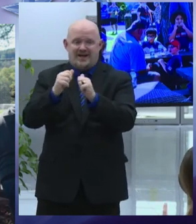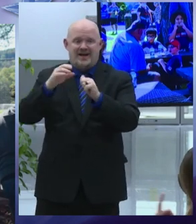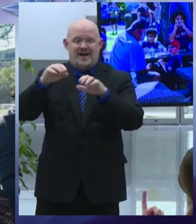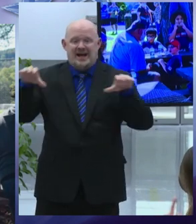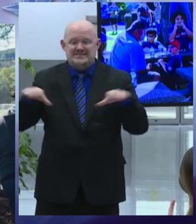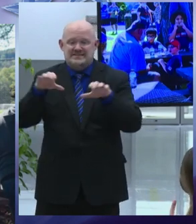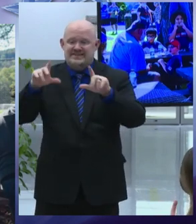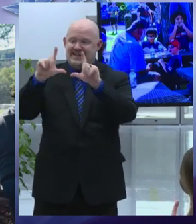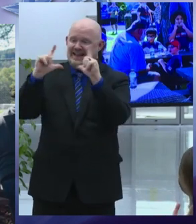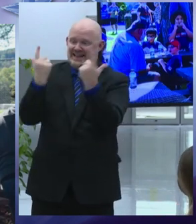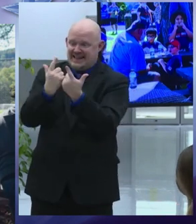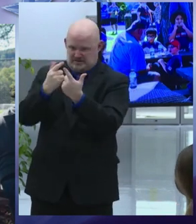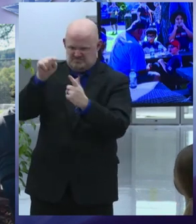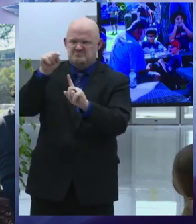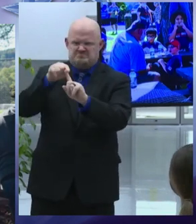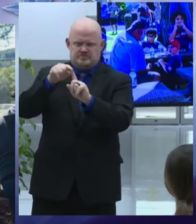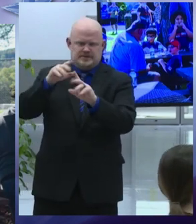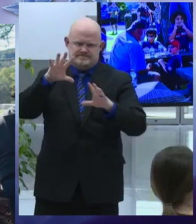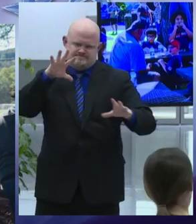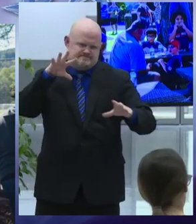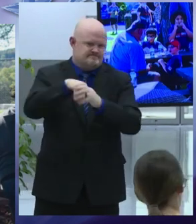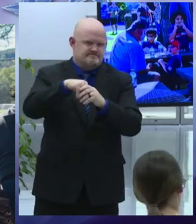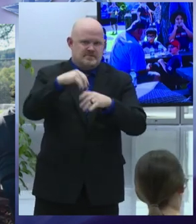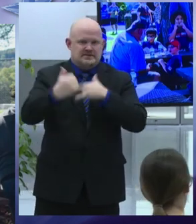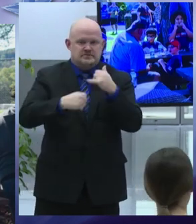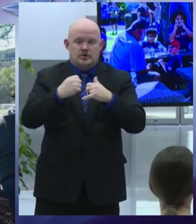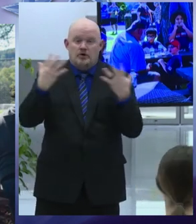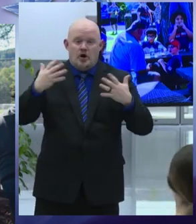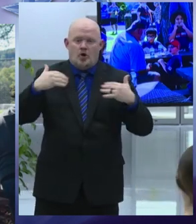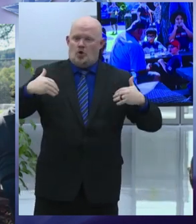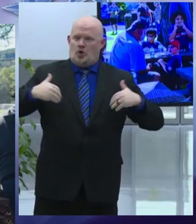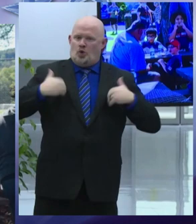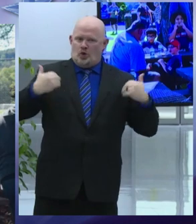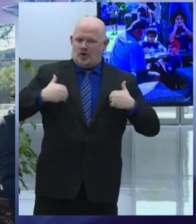volunteers to give kids positive productive activities